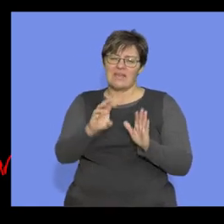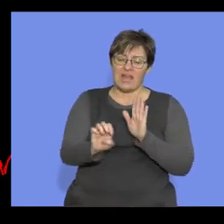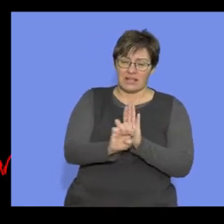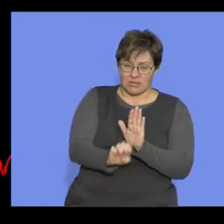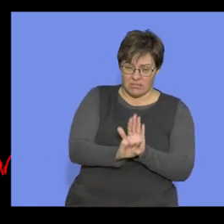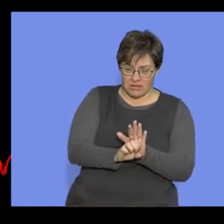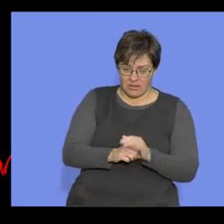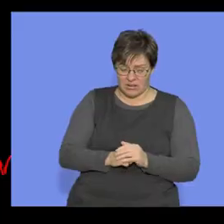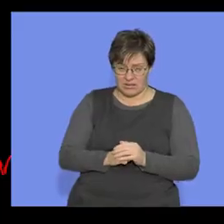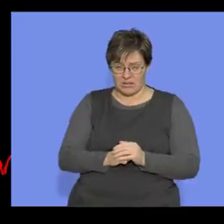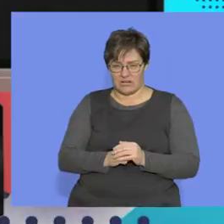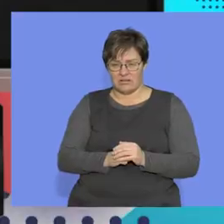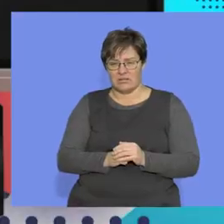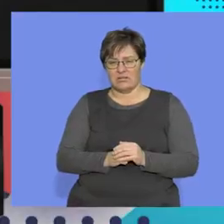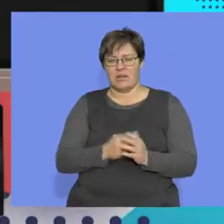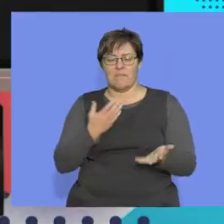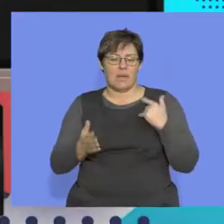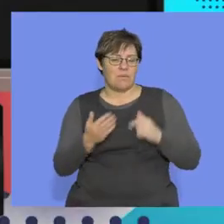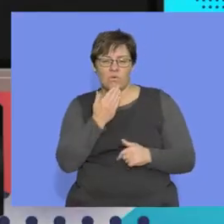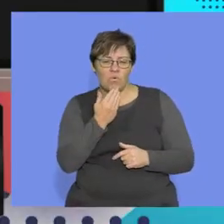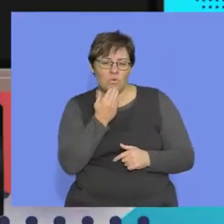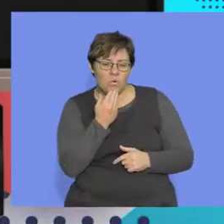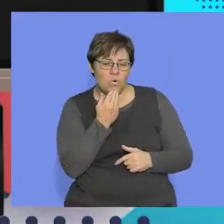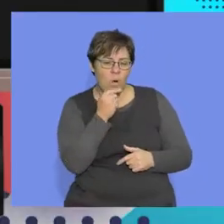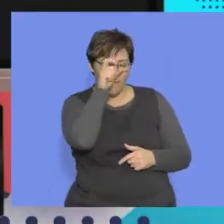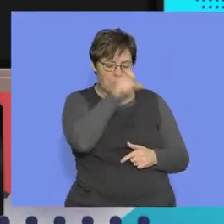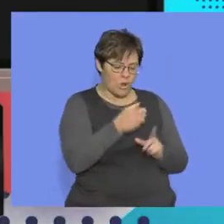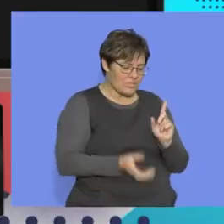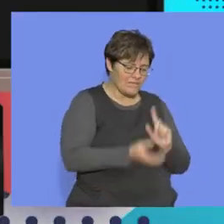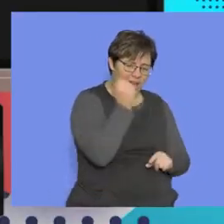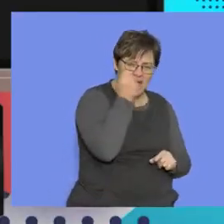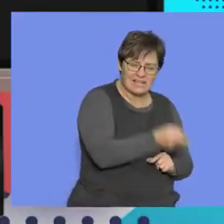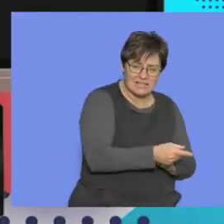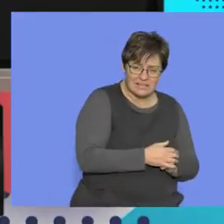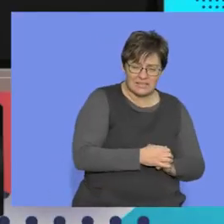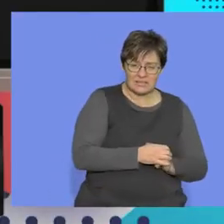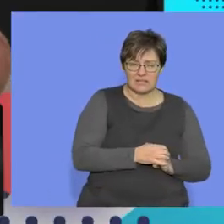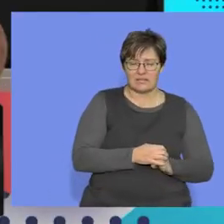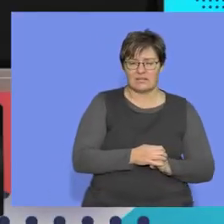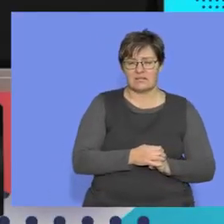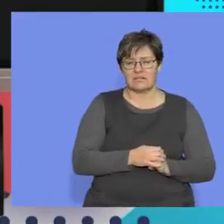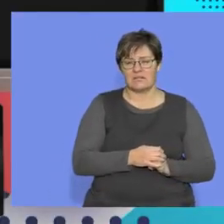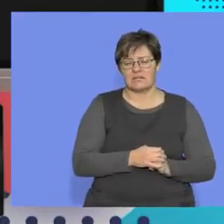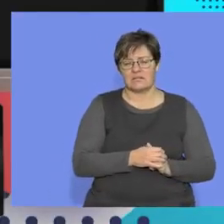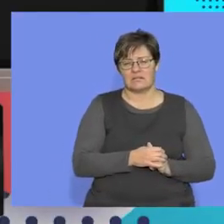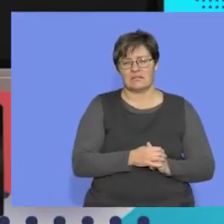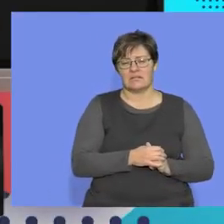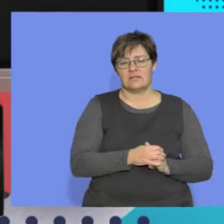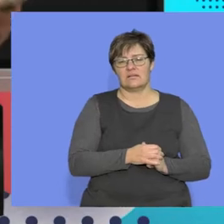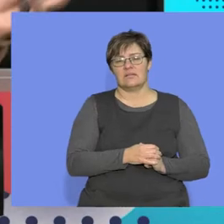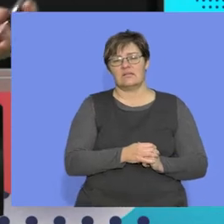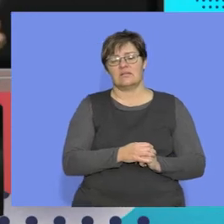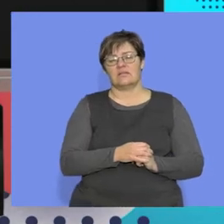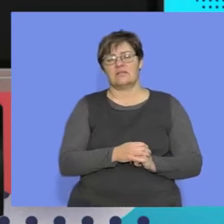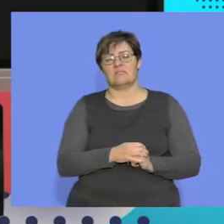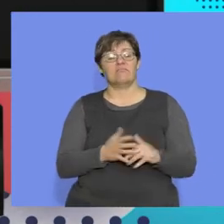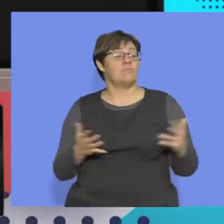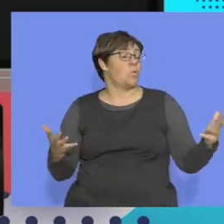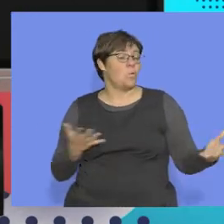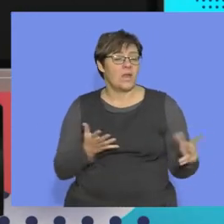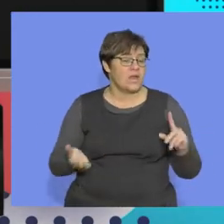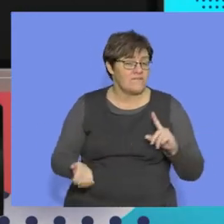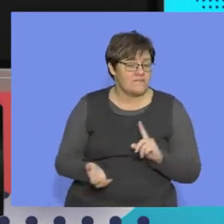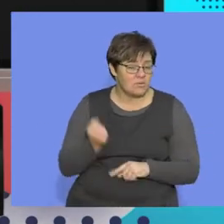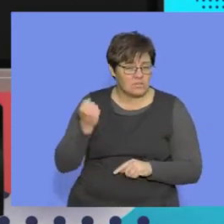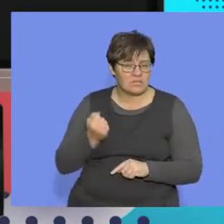given examples, maybe who the archaeologist was or the anthropologist or, right, that founded it,